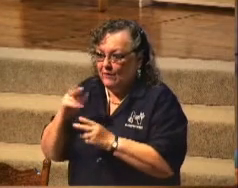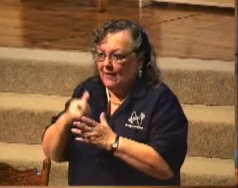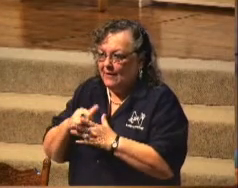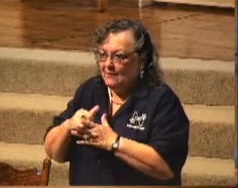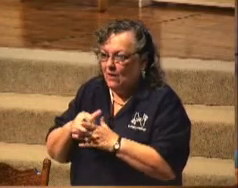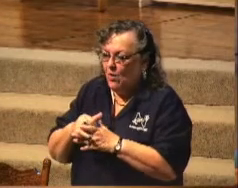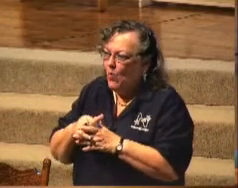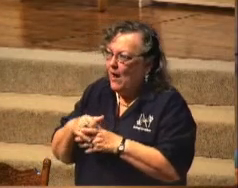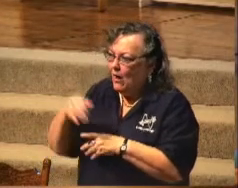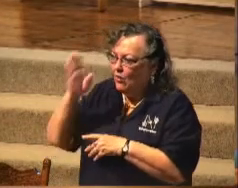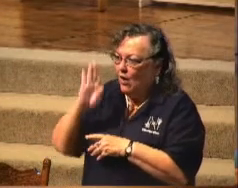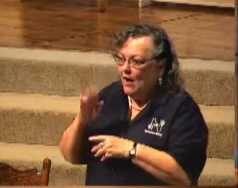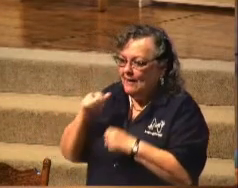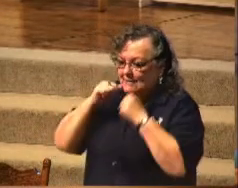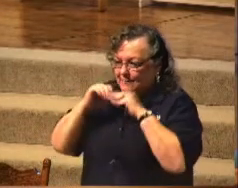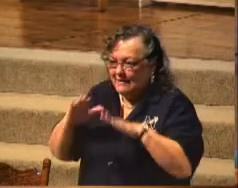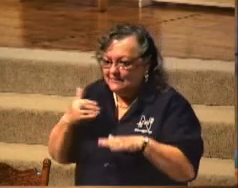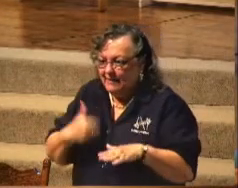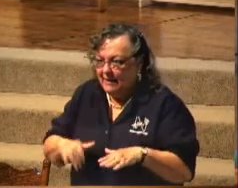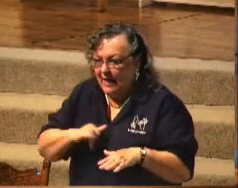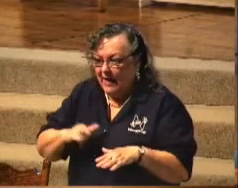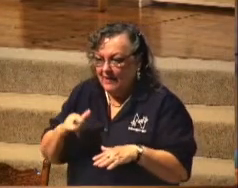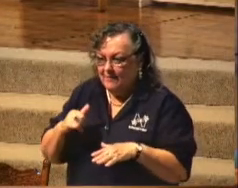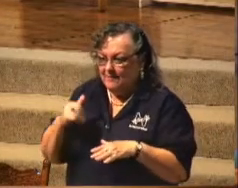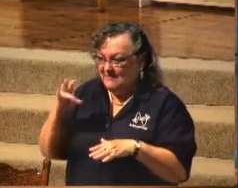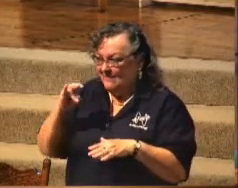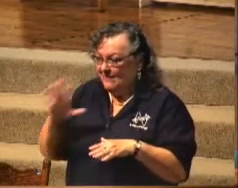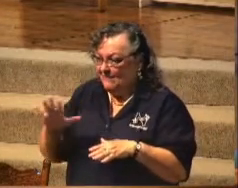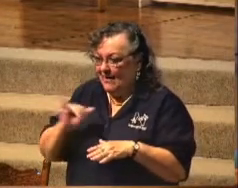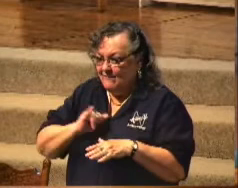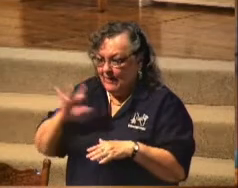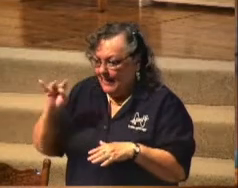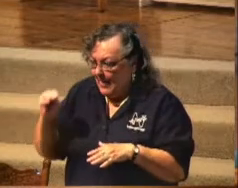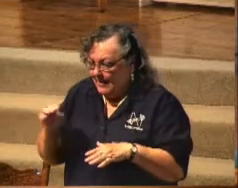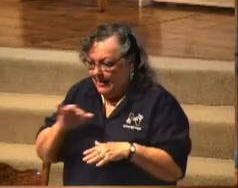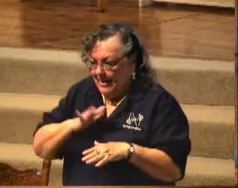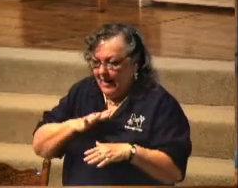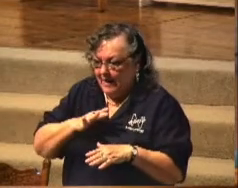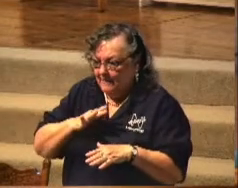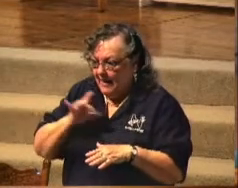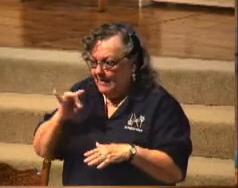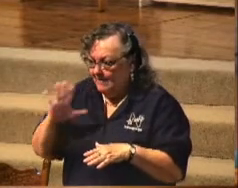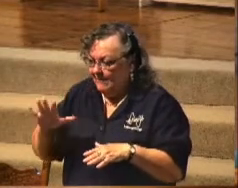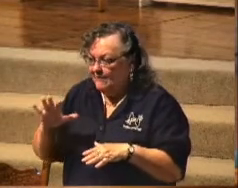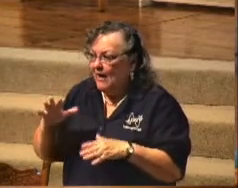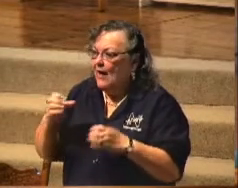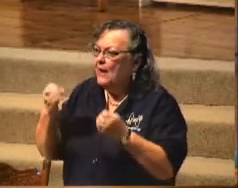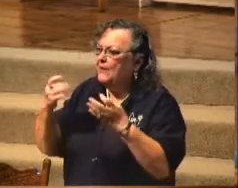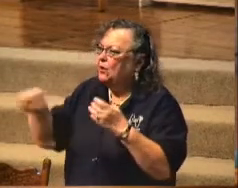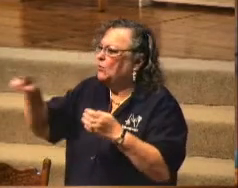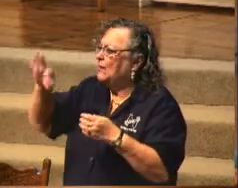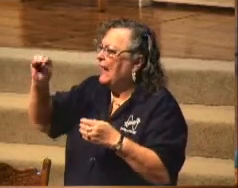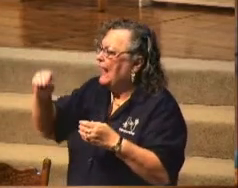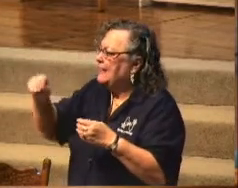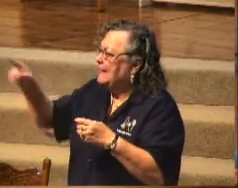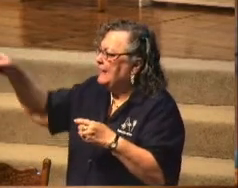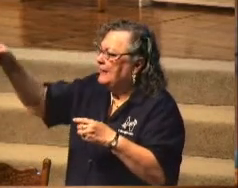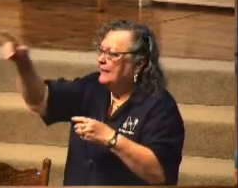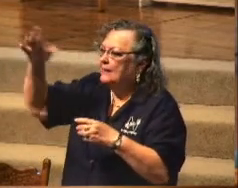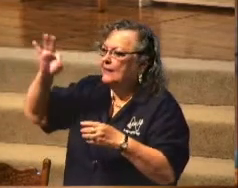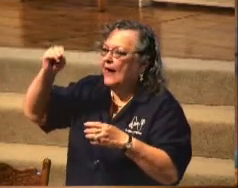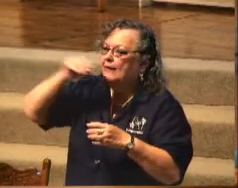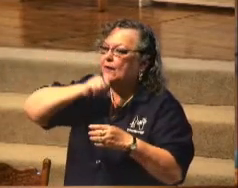has really blessed me. I'm at 75. I'm at 80. I'm at 85. Some of you are 90. How many of are 90 years old in here? Anybody?